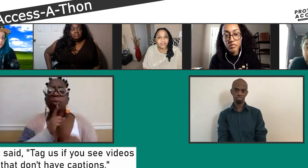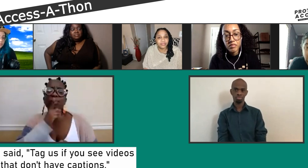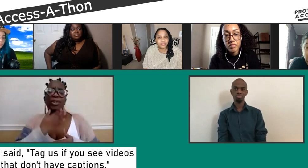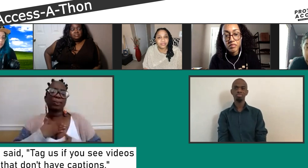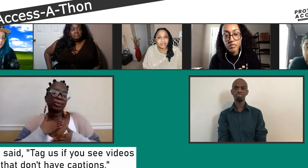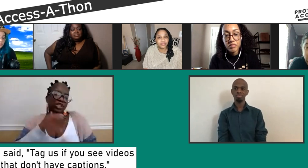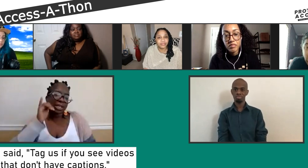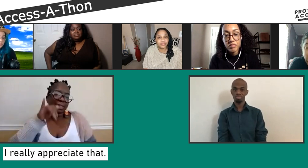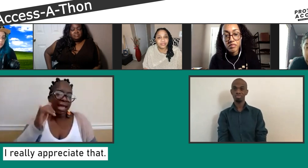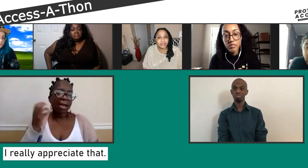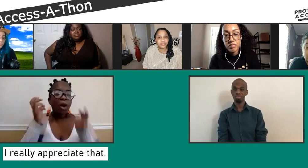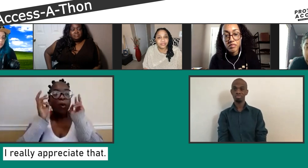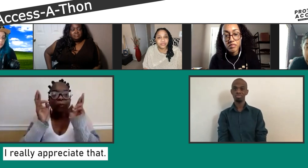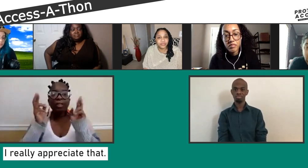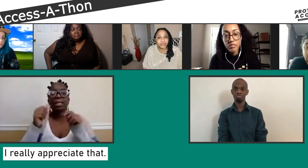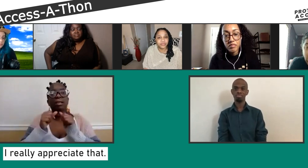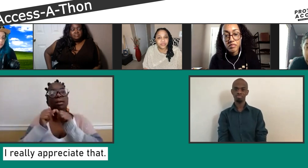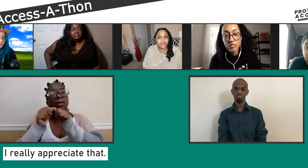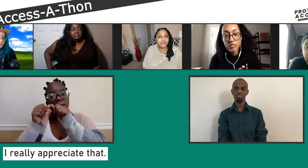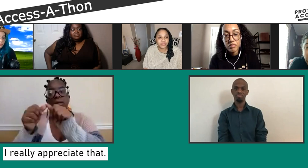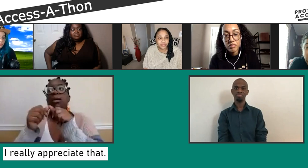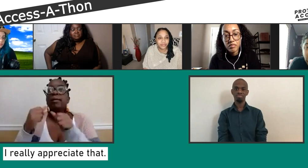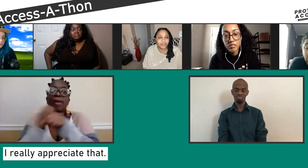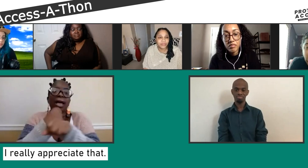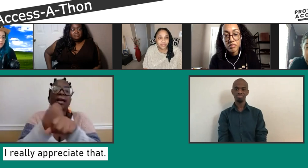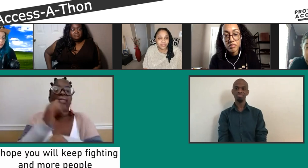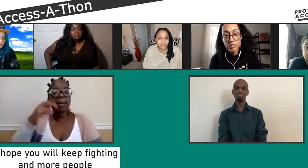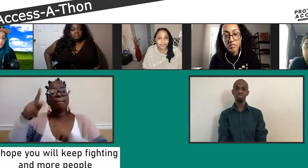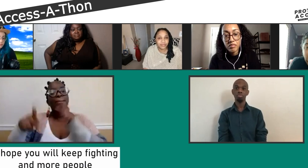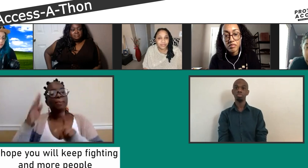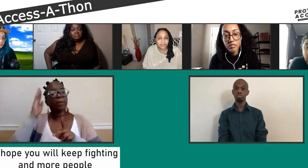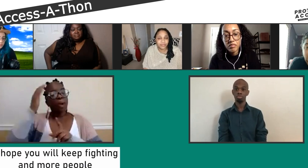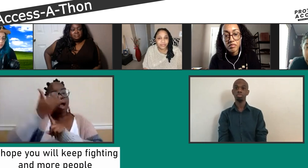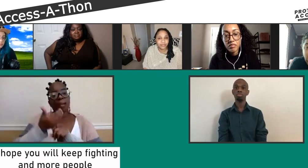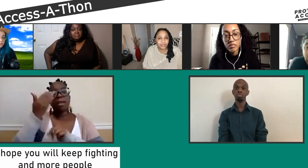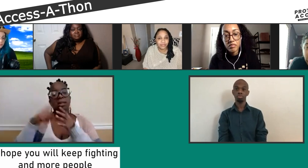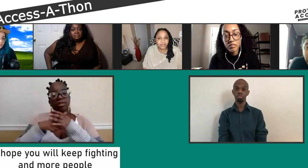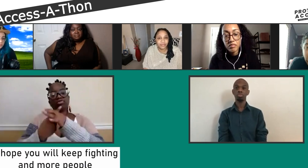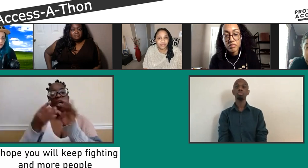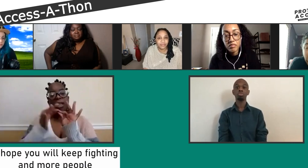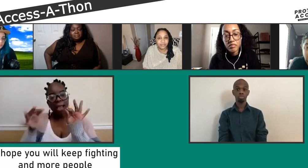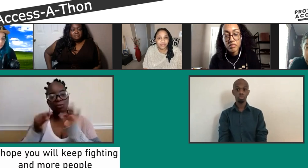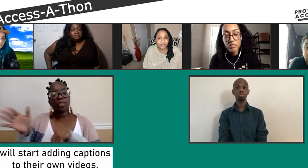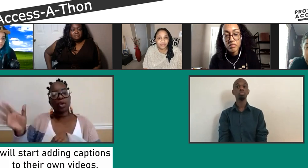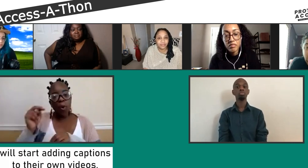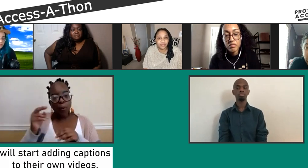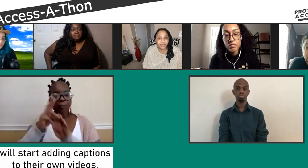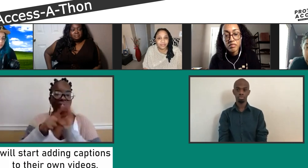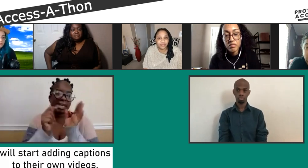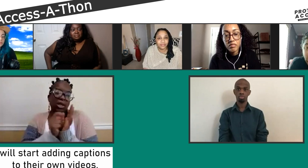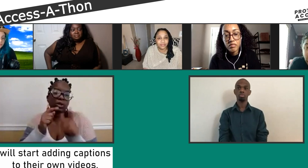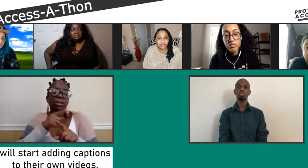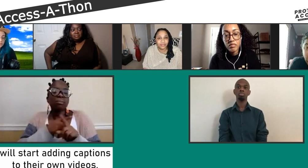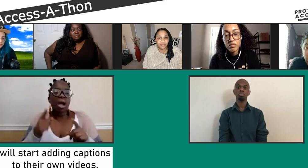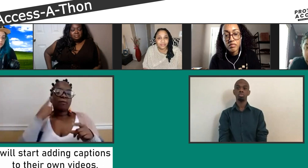um, your videos begin to have captions. And so I wanted to let you know that I appreciate that. And hopefully people see that